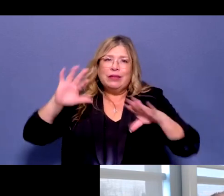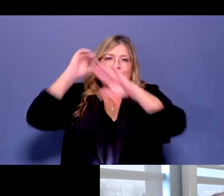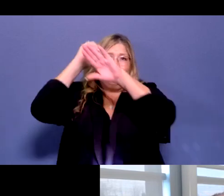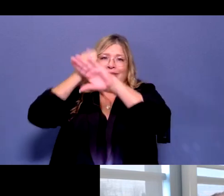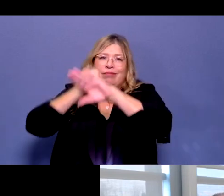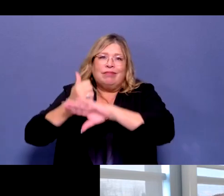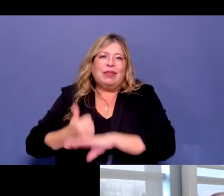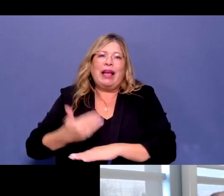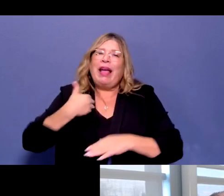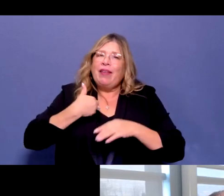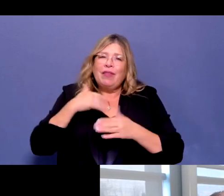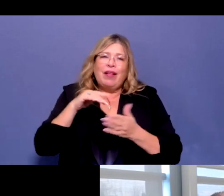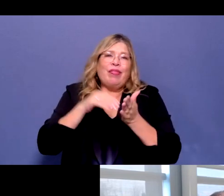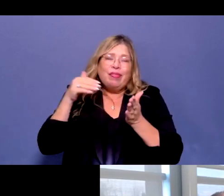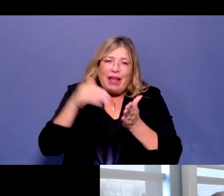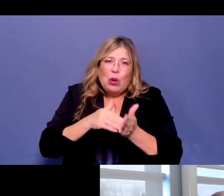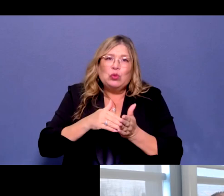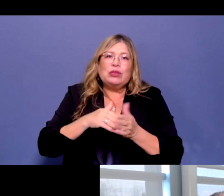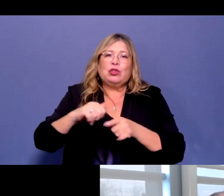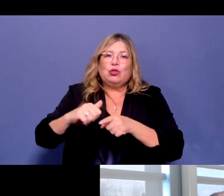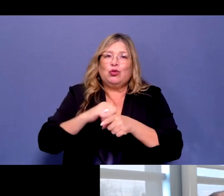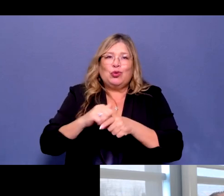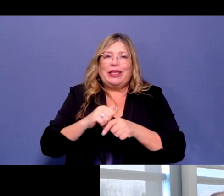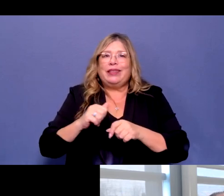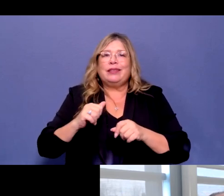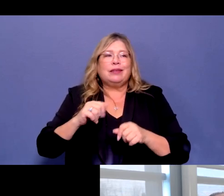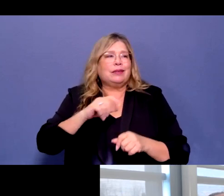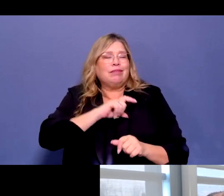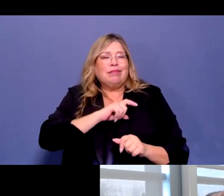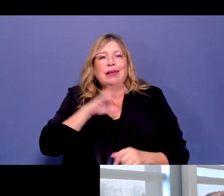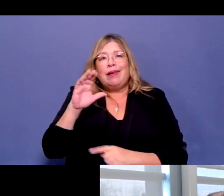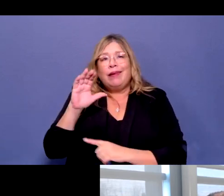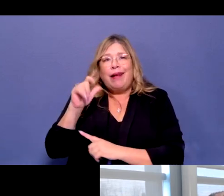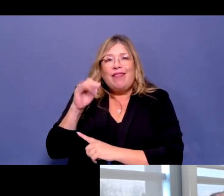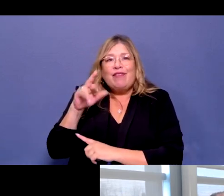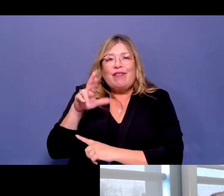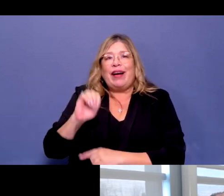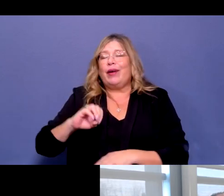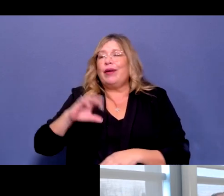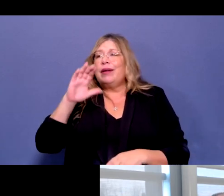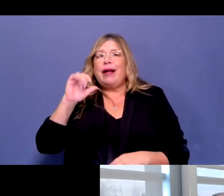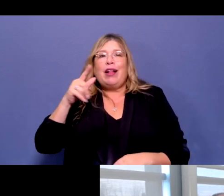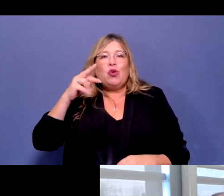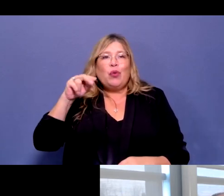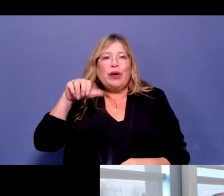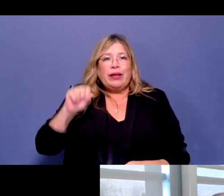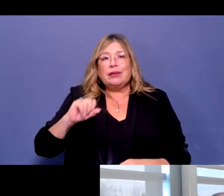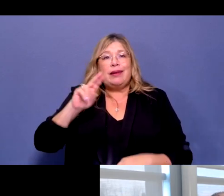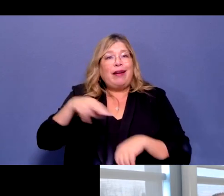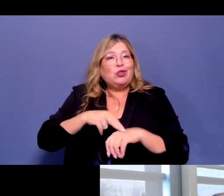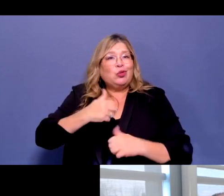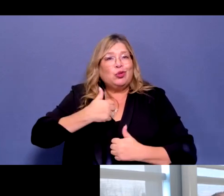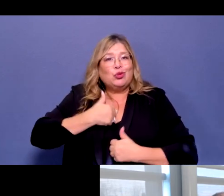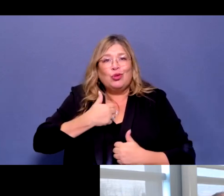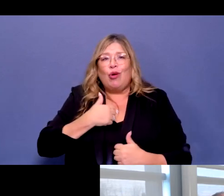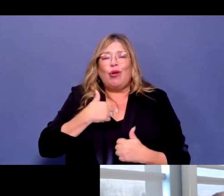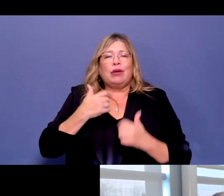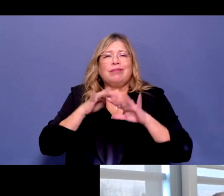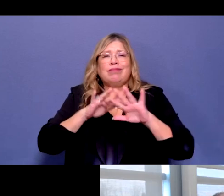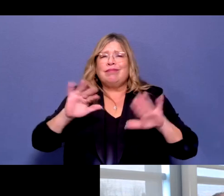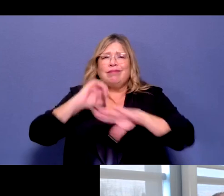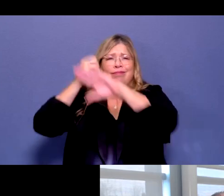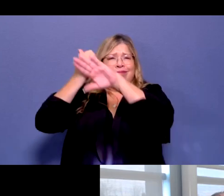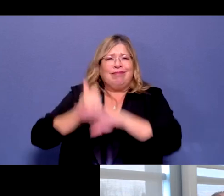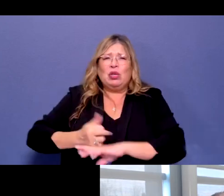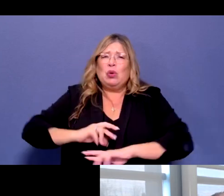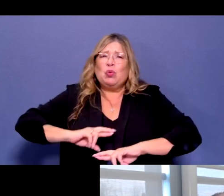at Cal Fire, at the Highway Patrol, at Caltrans, at the Guard who do this work and equipment. This governor has